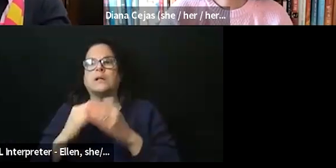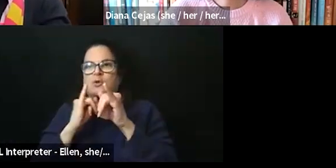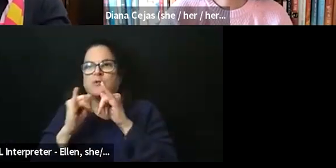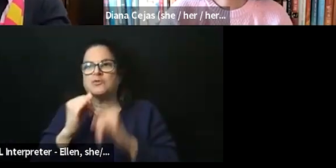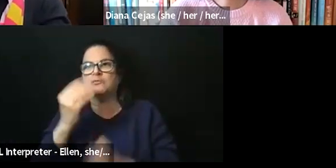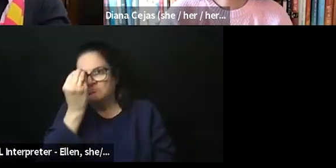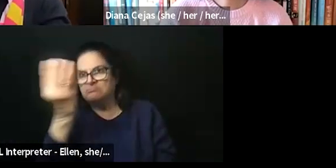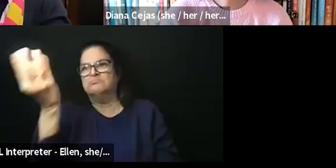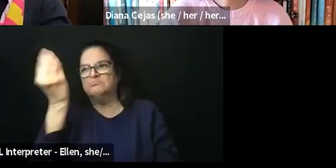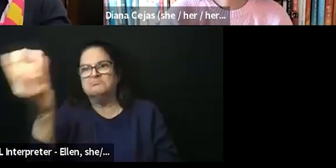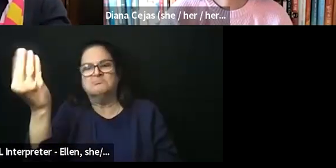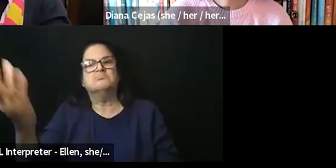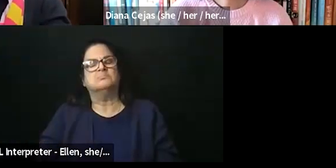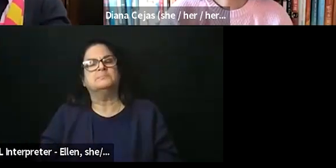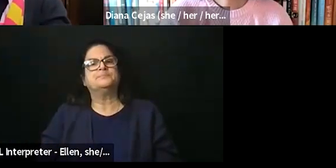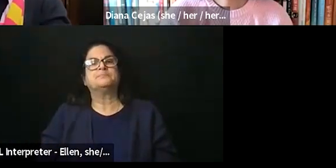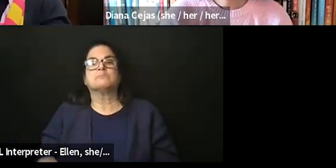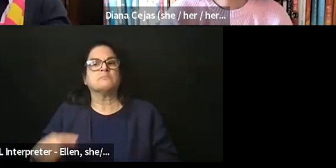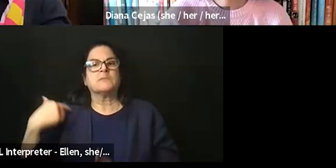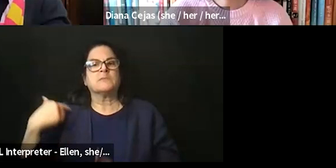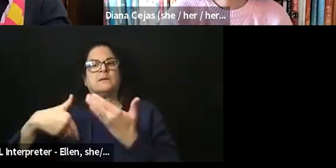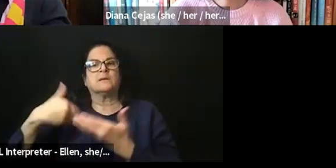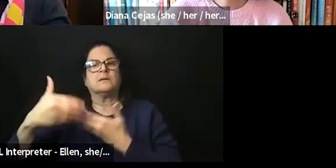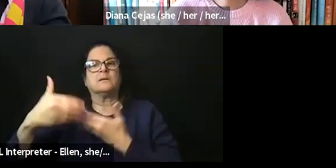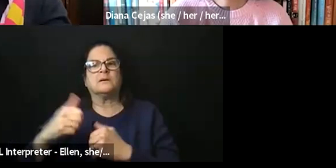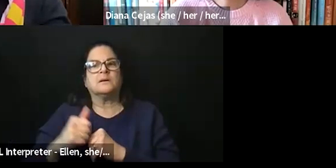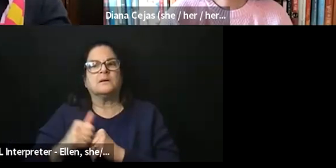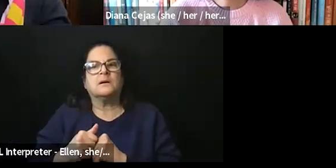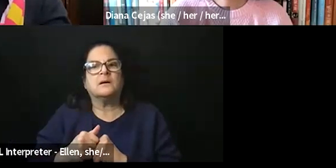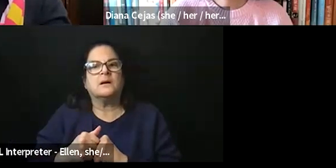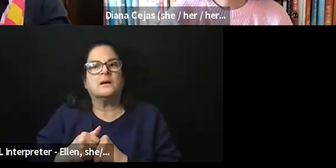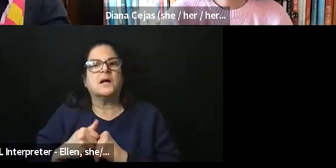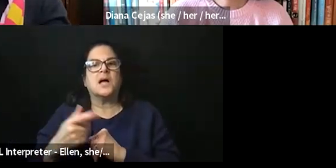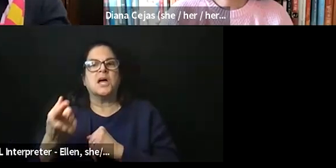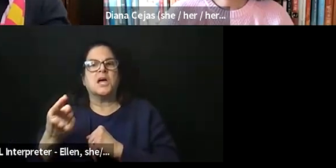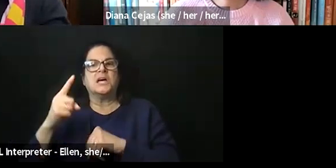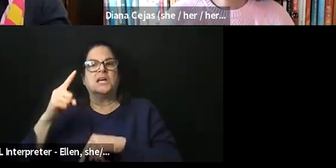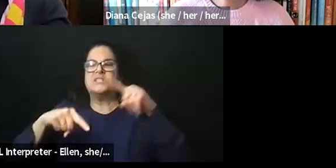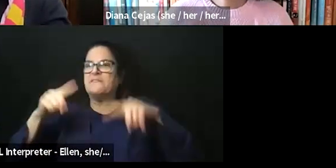stages of training and along the way, but that's been my experience.